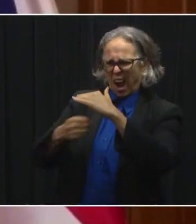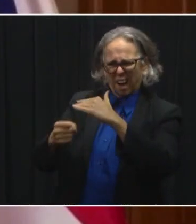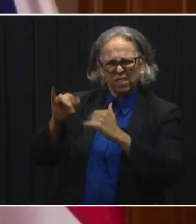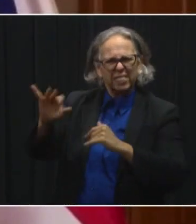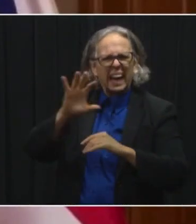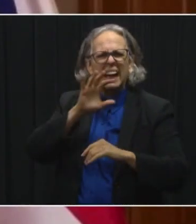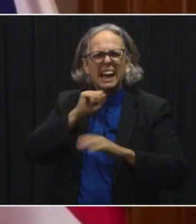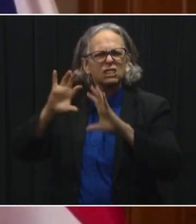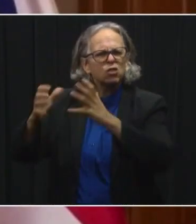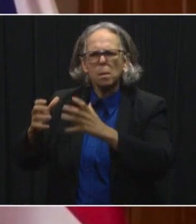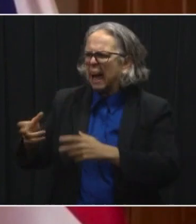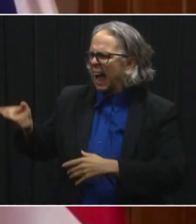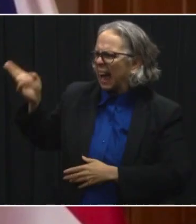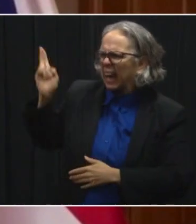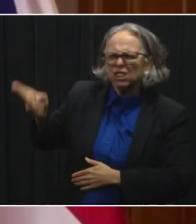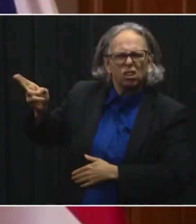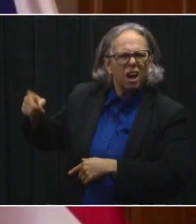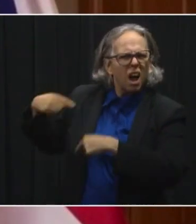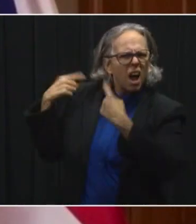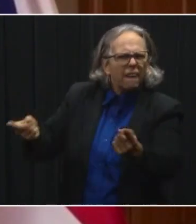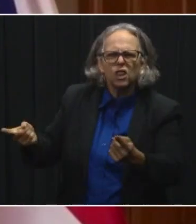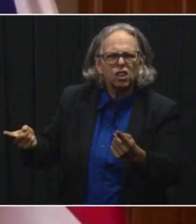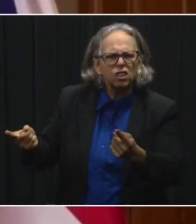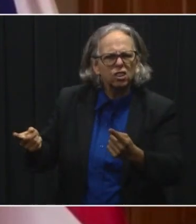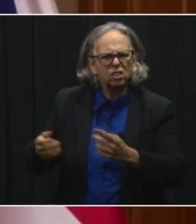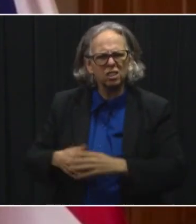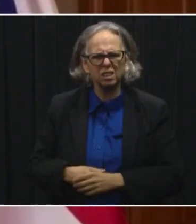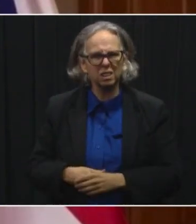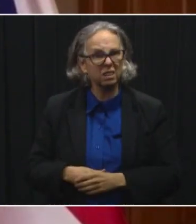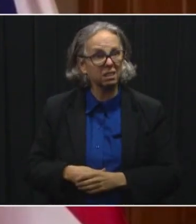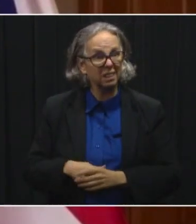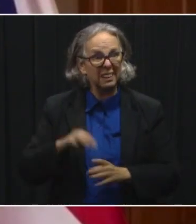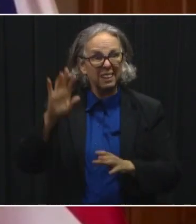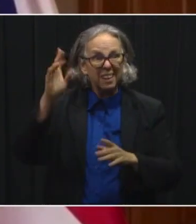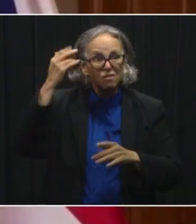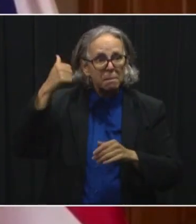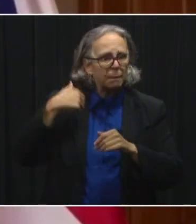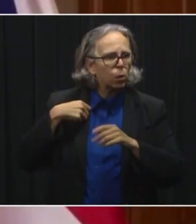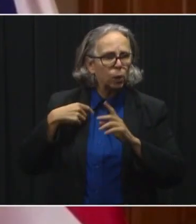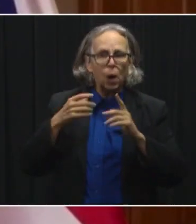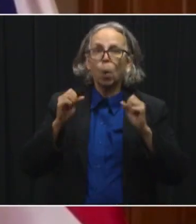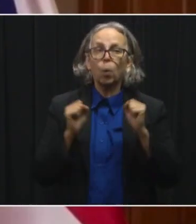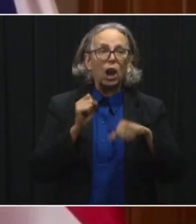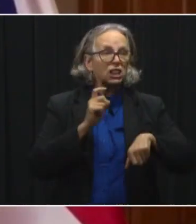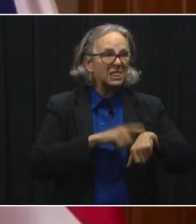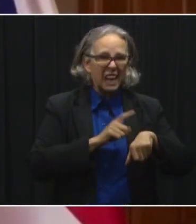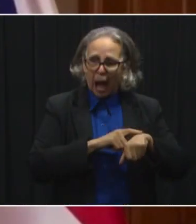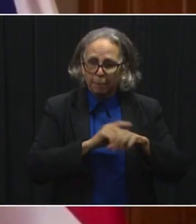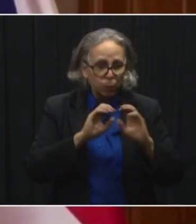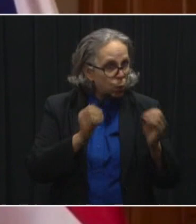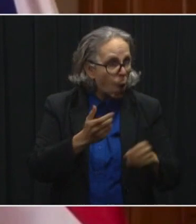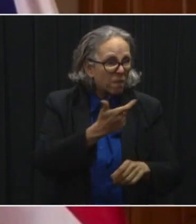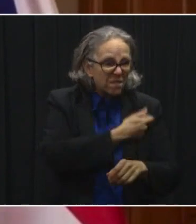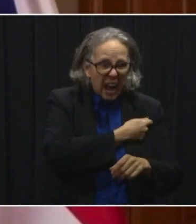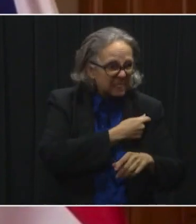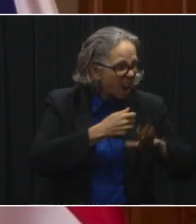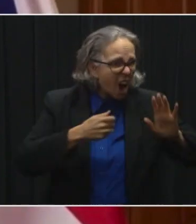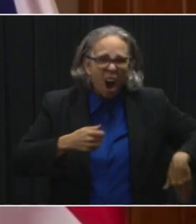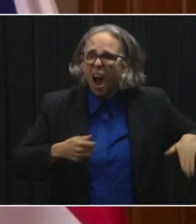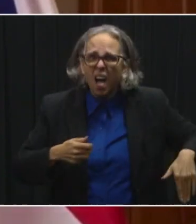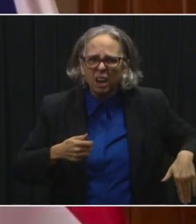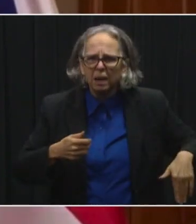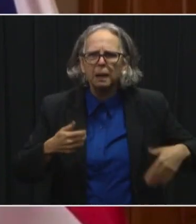even higher than during the winter surge levels when no one let me point that out when no one was was vaccinated.